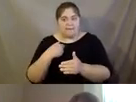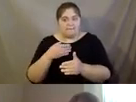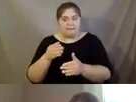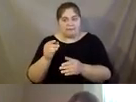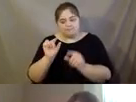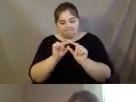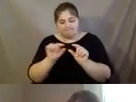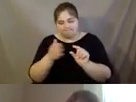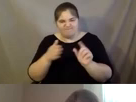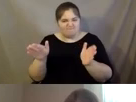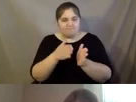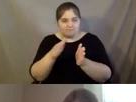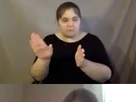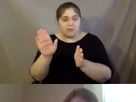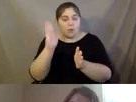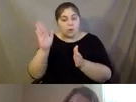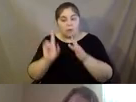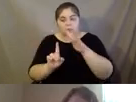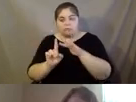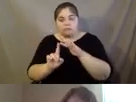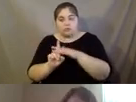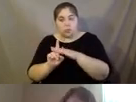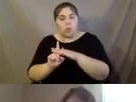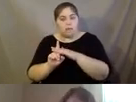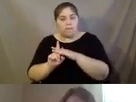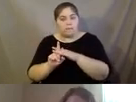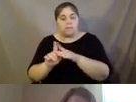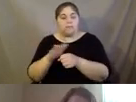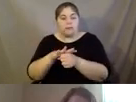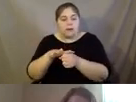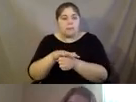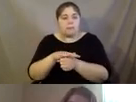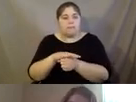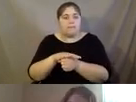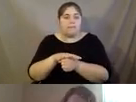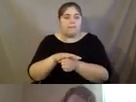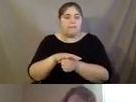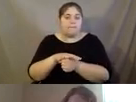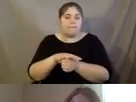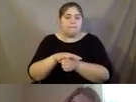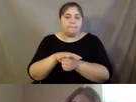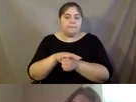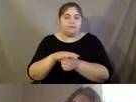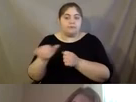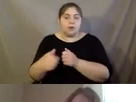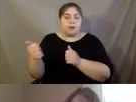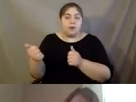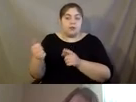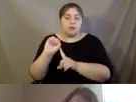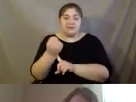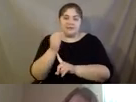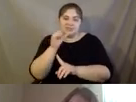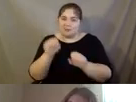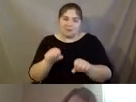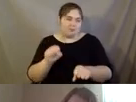will, and we'll show up and actually occupy a space. Um, and in other cases, it's just not feasible.